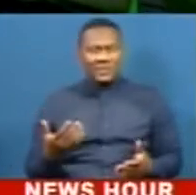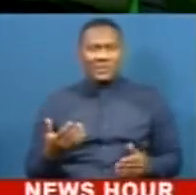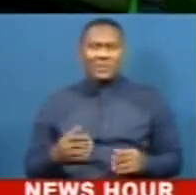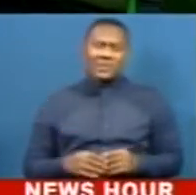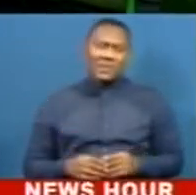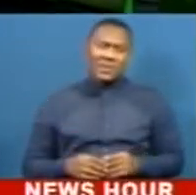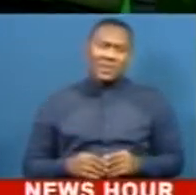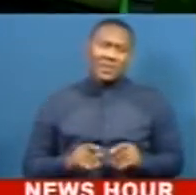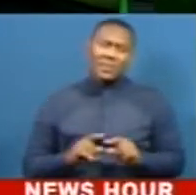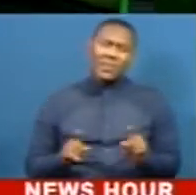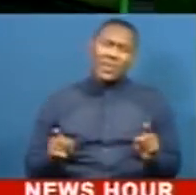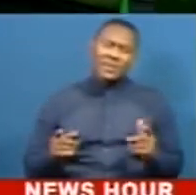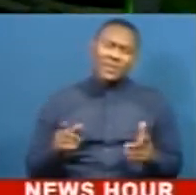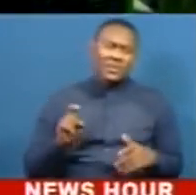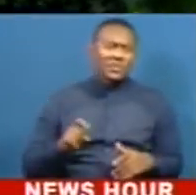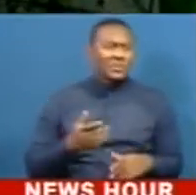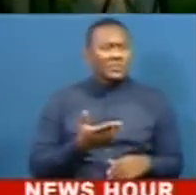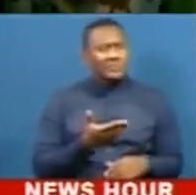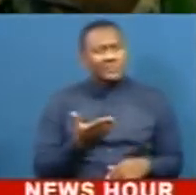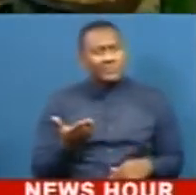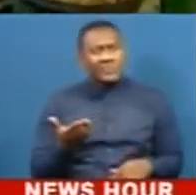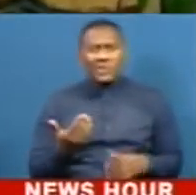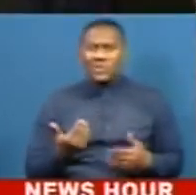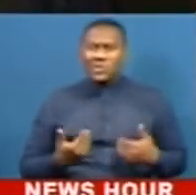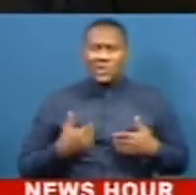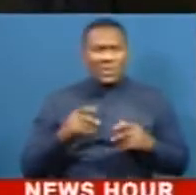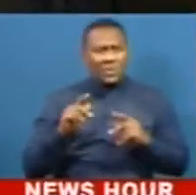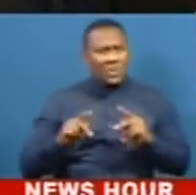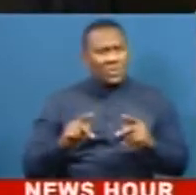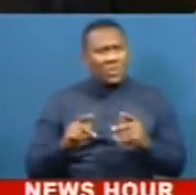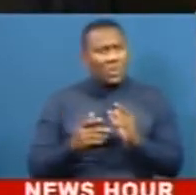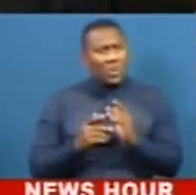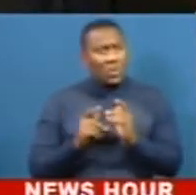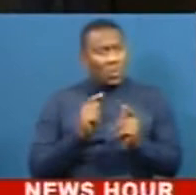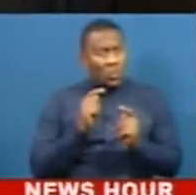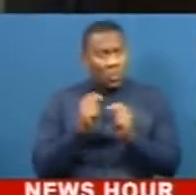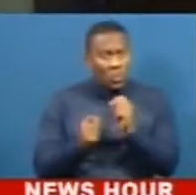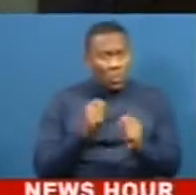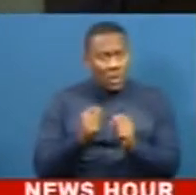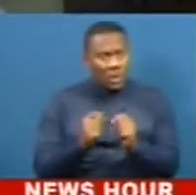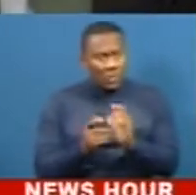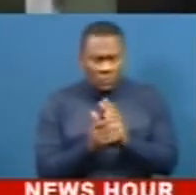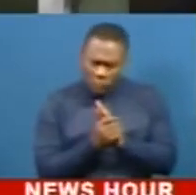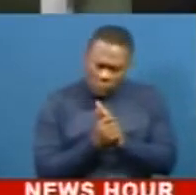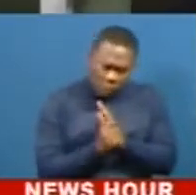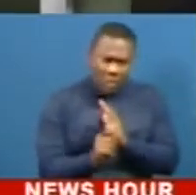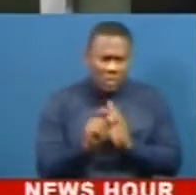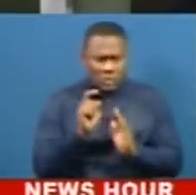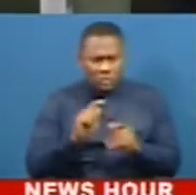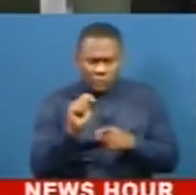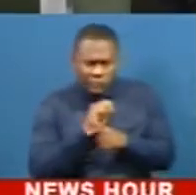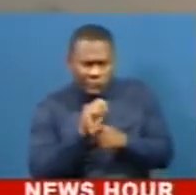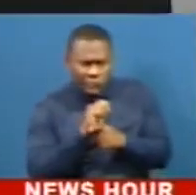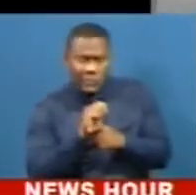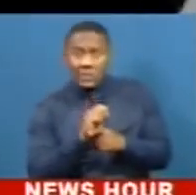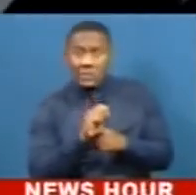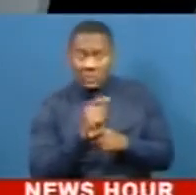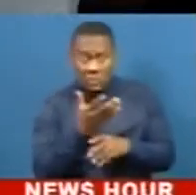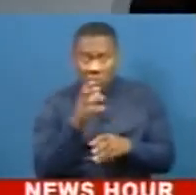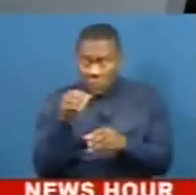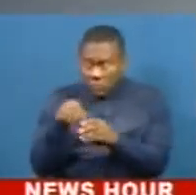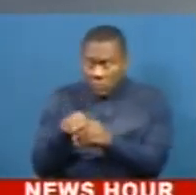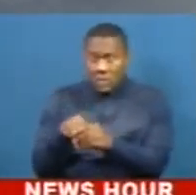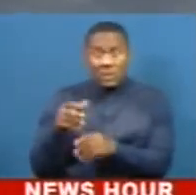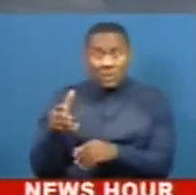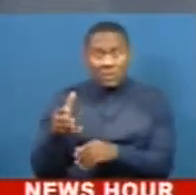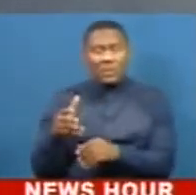there is a need to sharpen the skills of the talents of the youth who want to enter into the creative arts industry. In view of